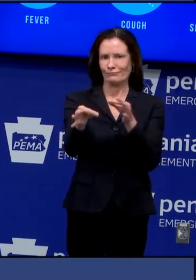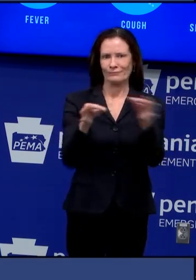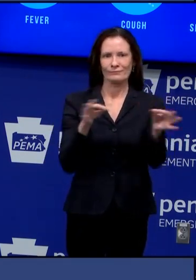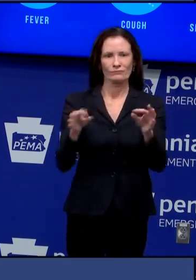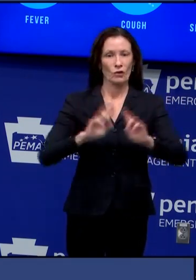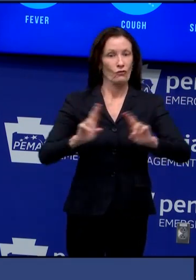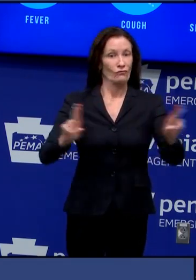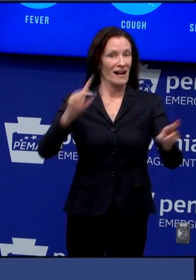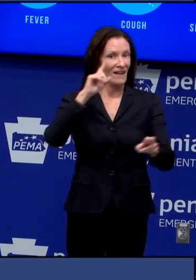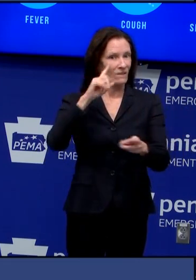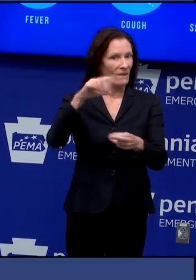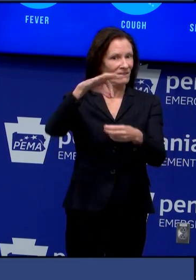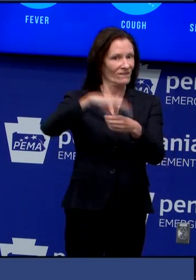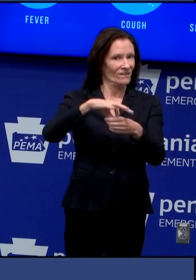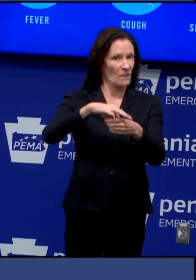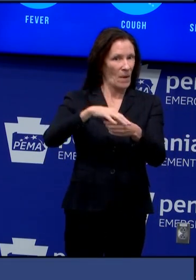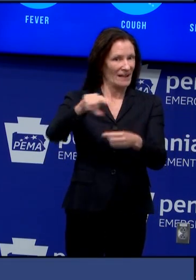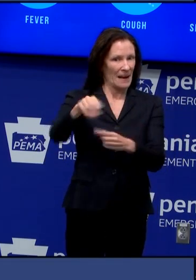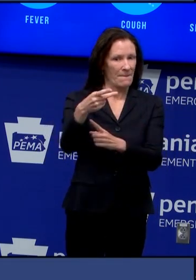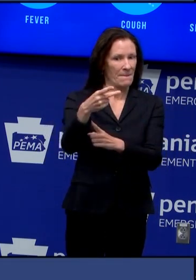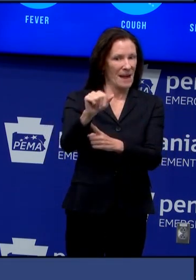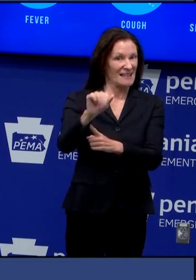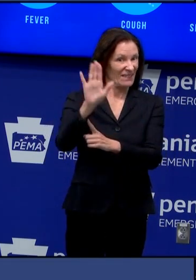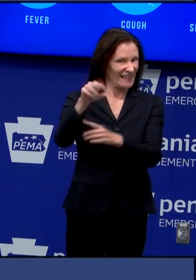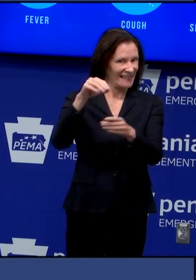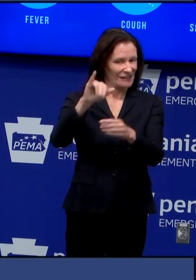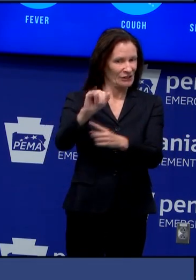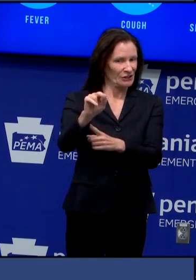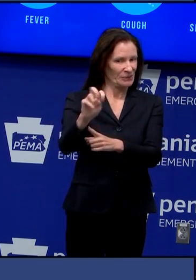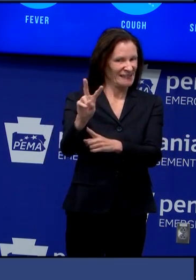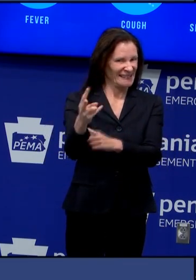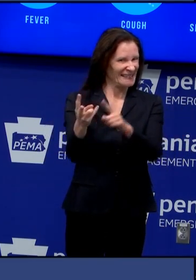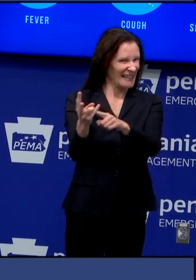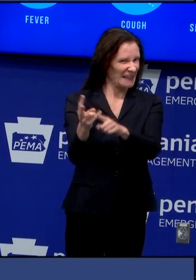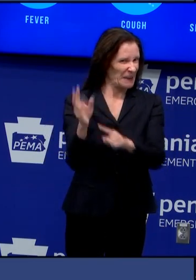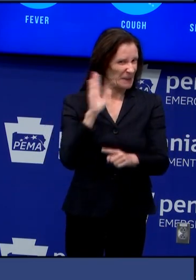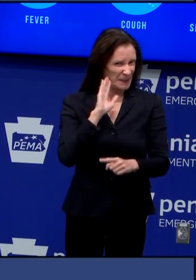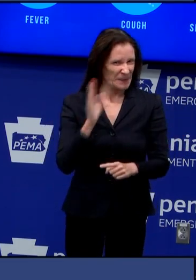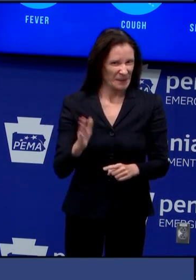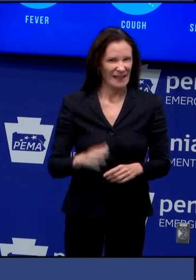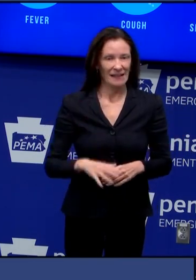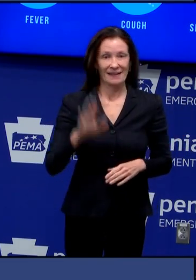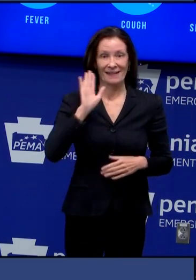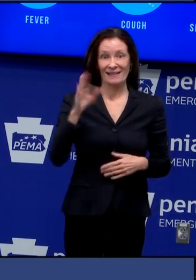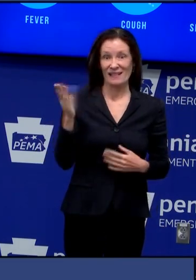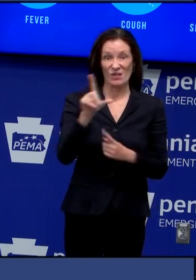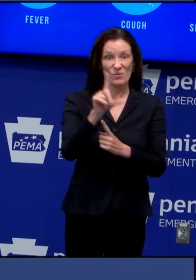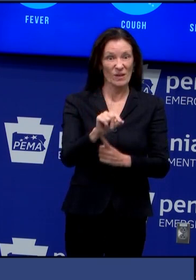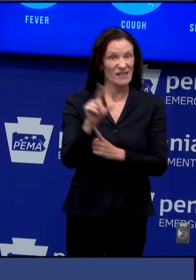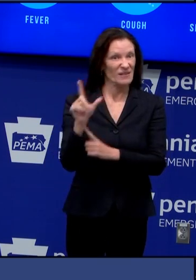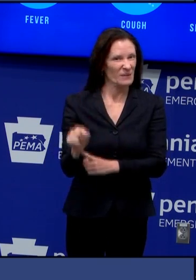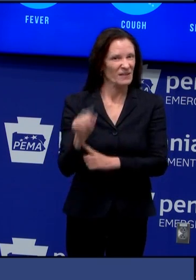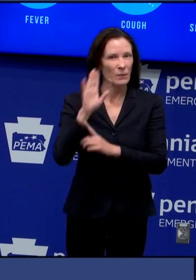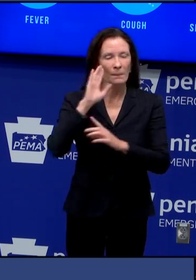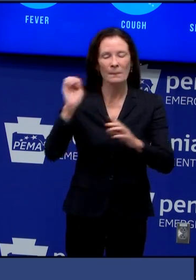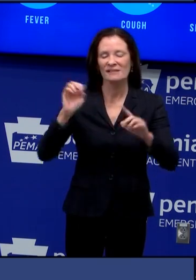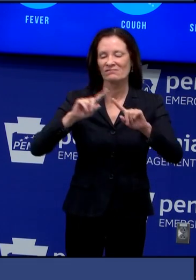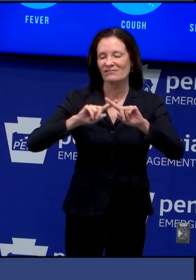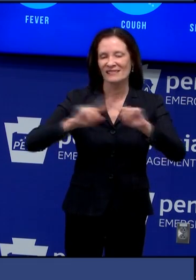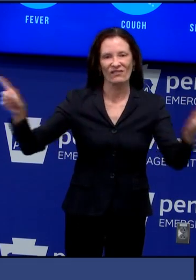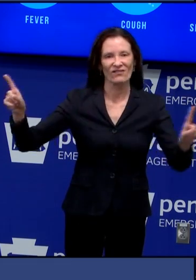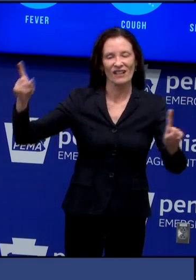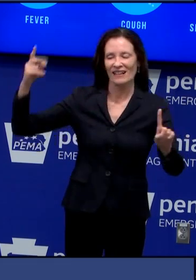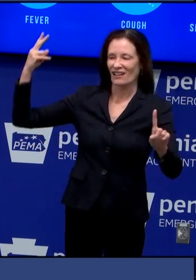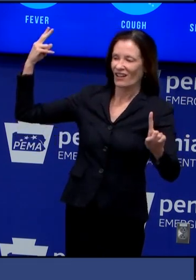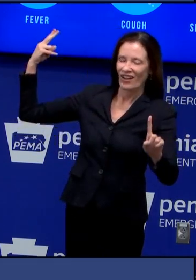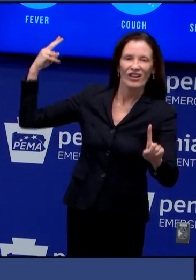primary election we all expected 2020 to be a historic year in Pennsylvania elections and we all